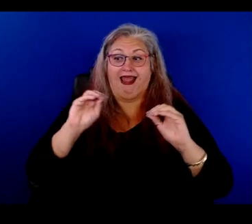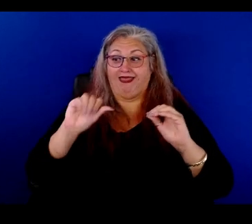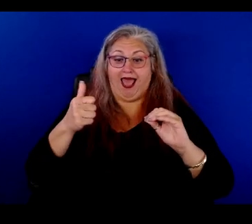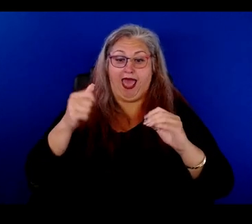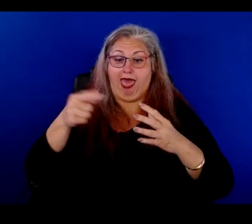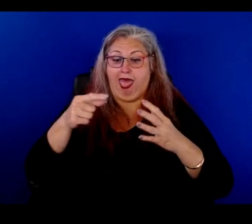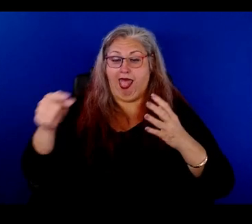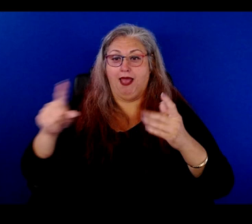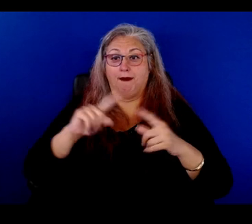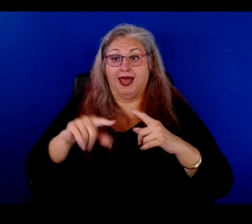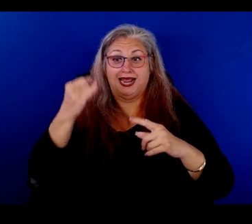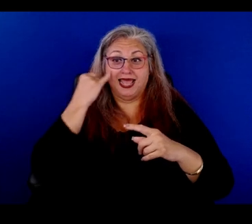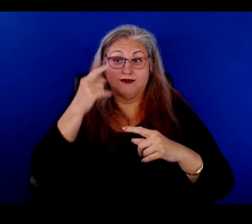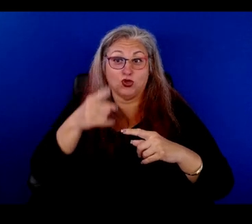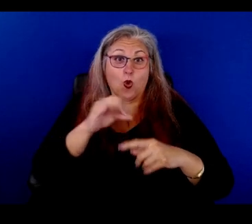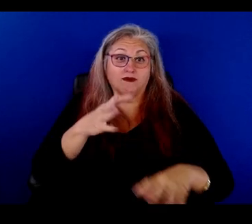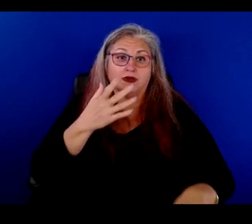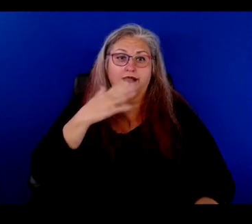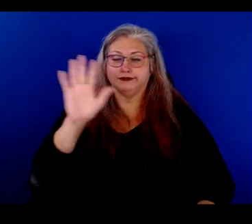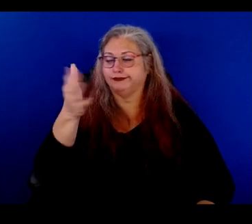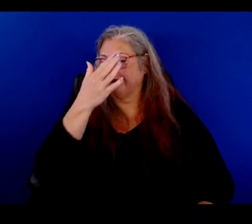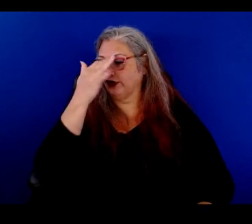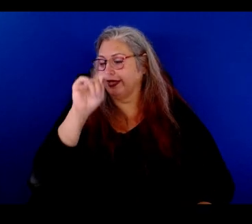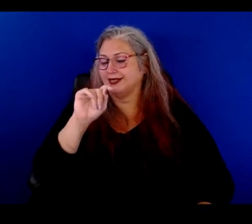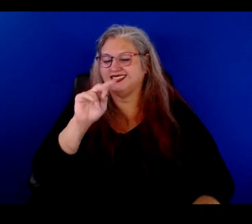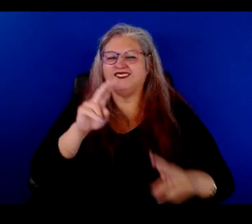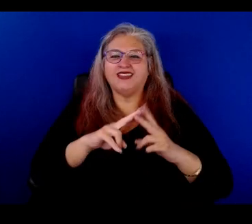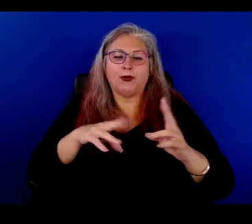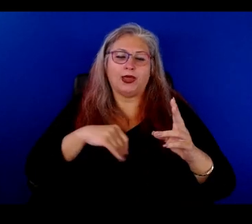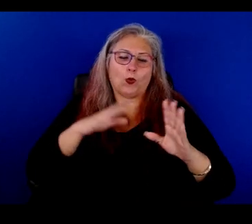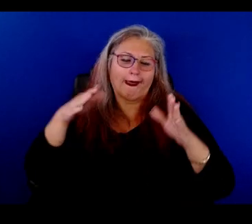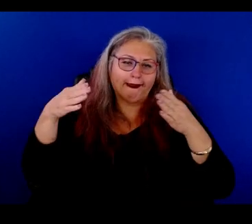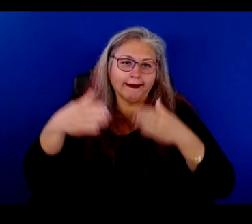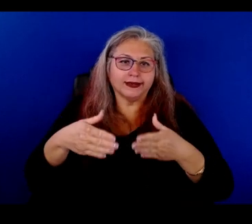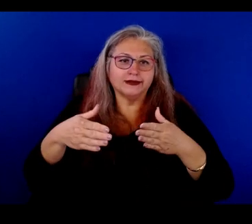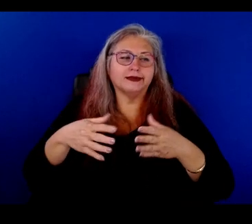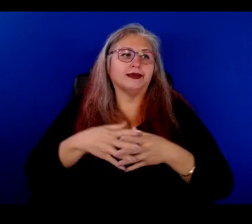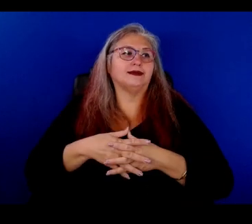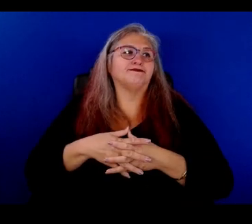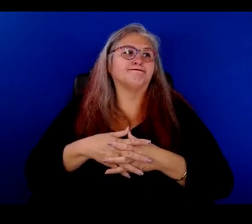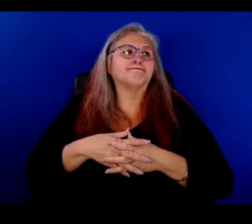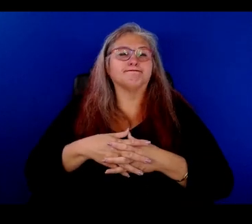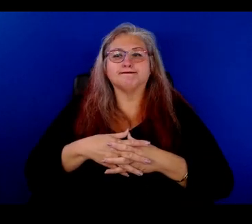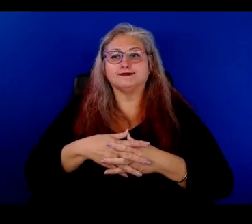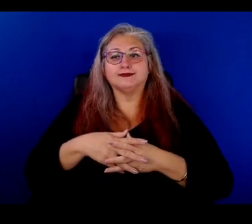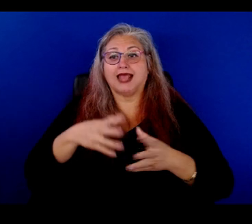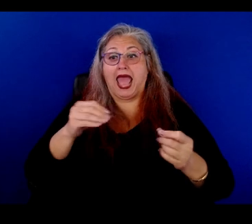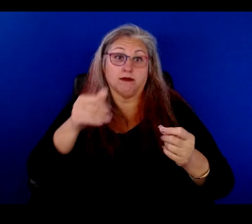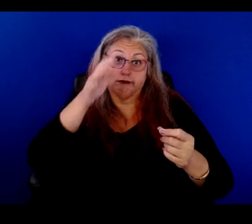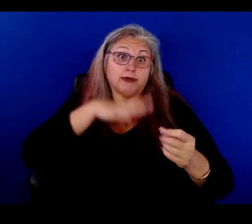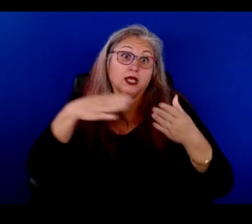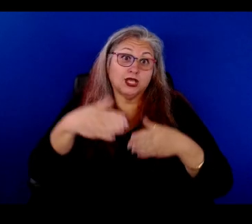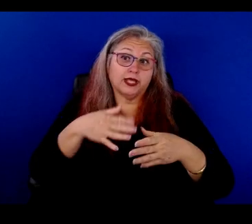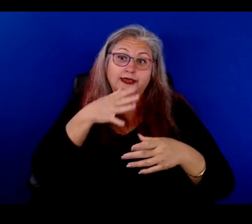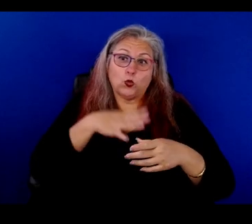and forget it if you were of color, and it was very white-centric, male and so, and male-centric. The